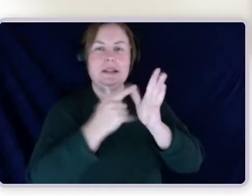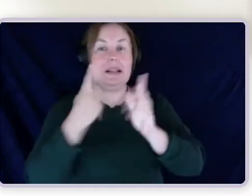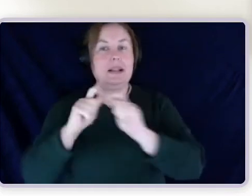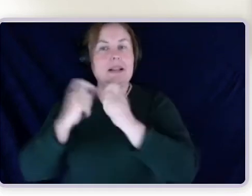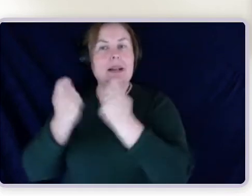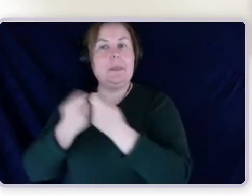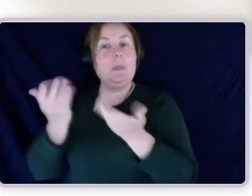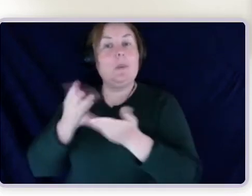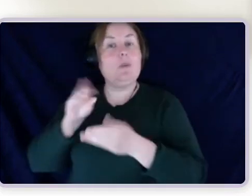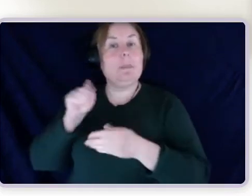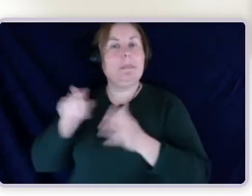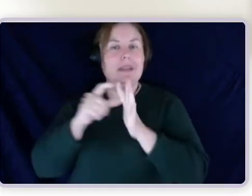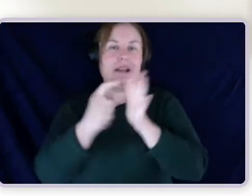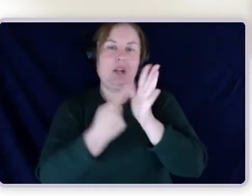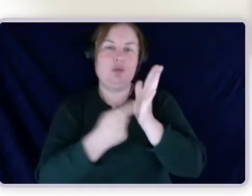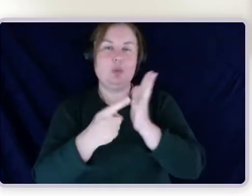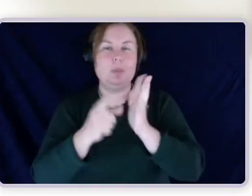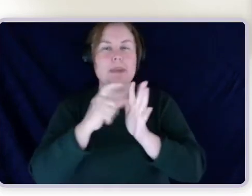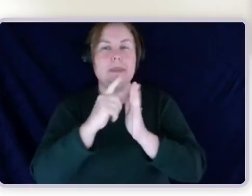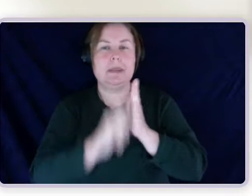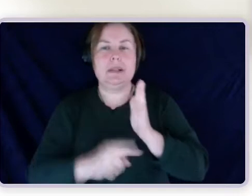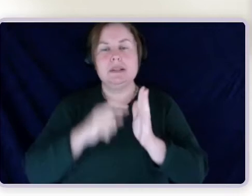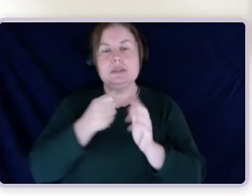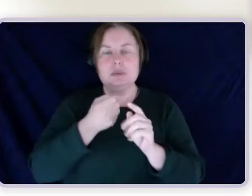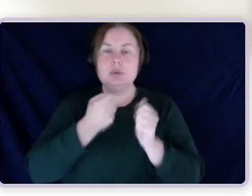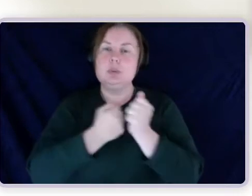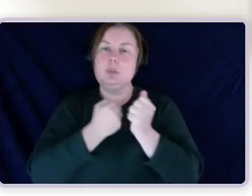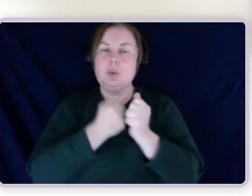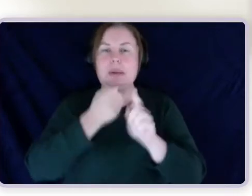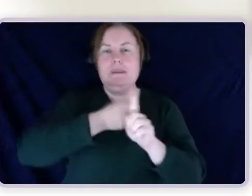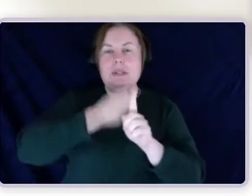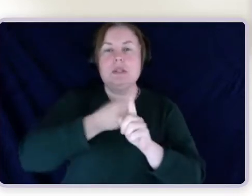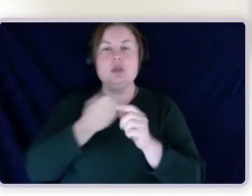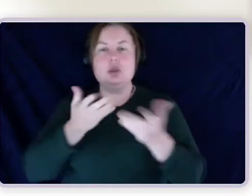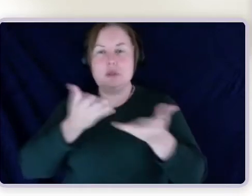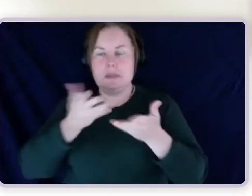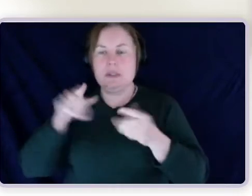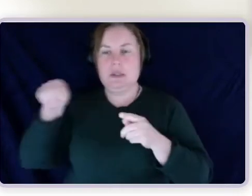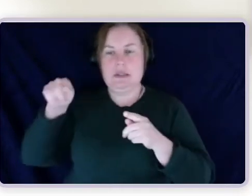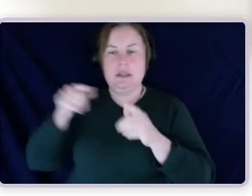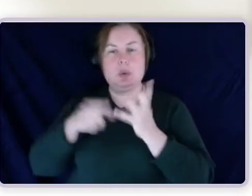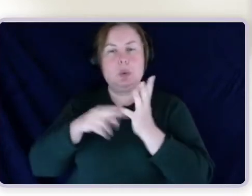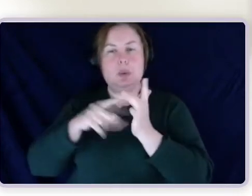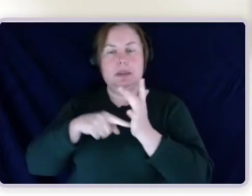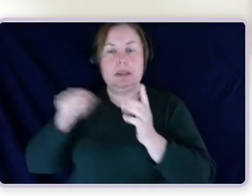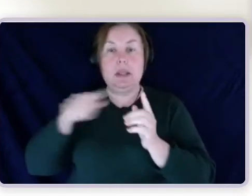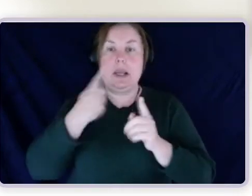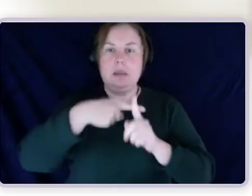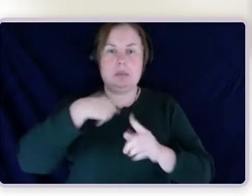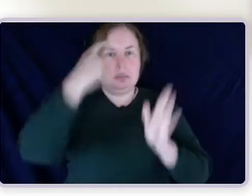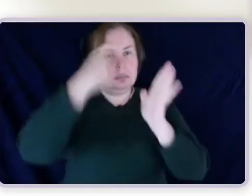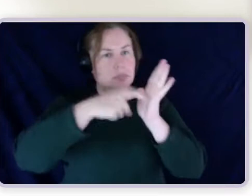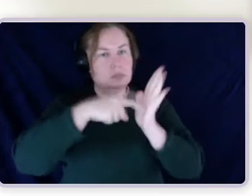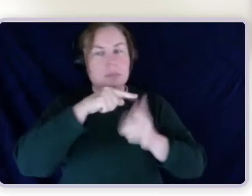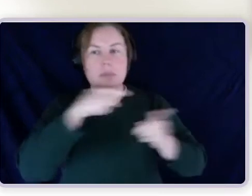like to acknowledge the knowledge and experience of disability advocates with us today. SSRV knows